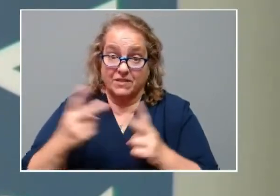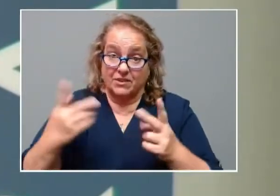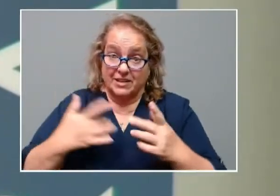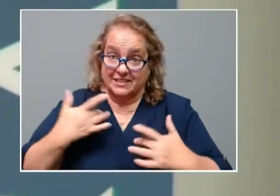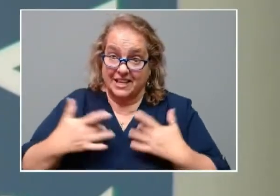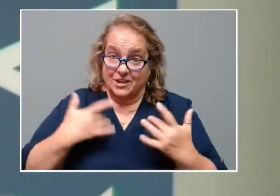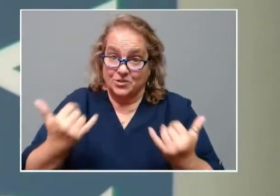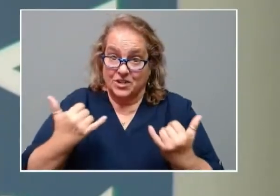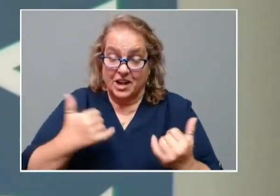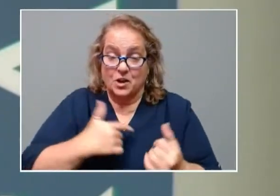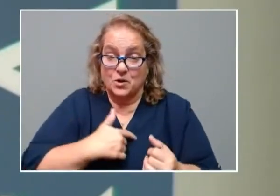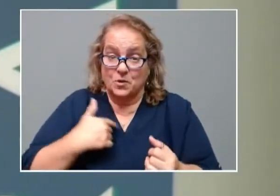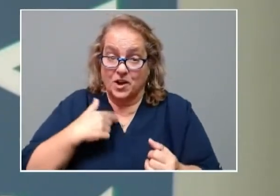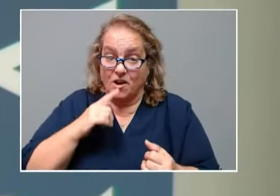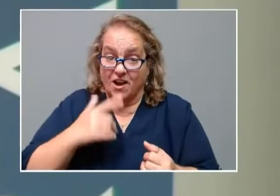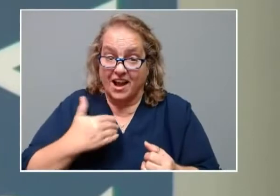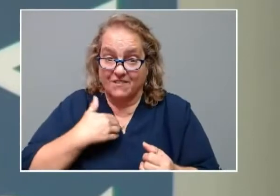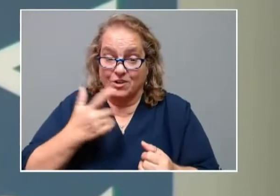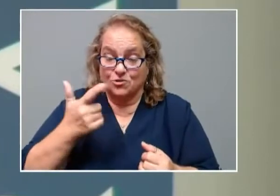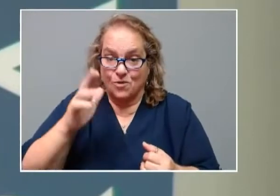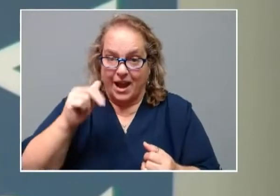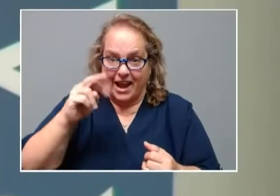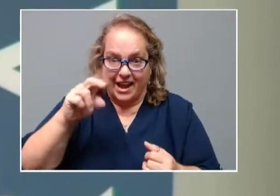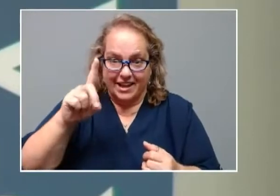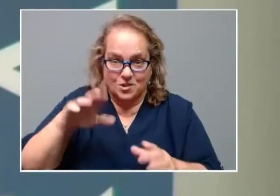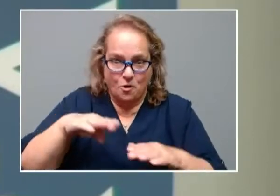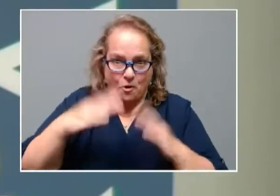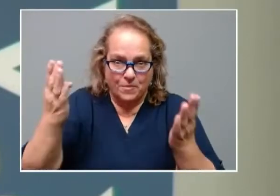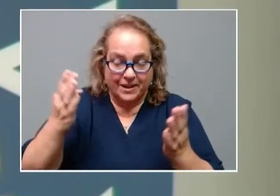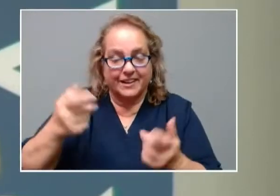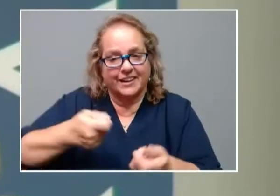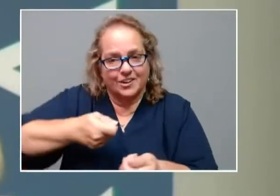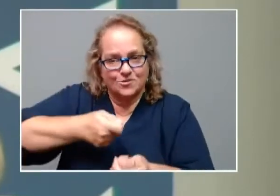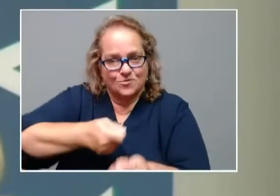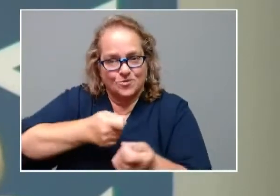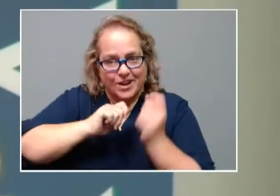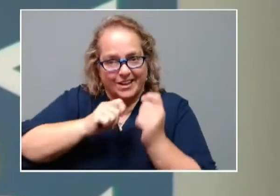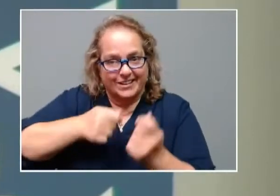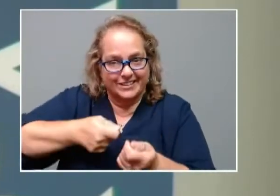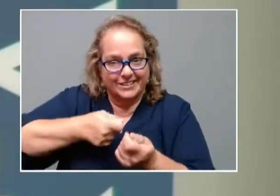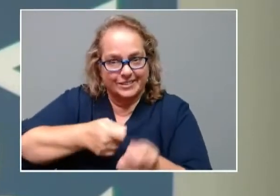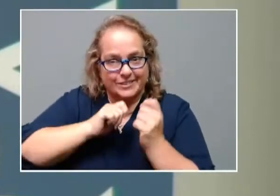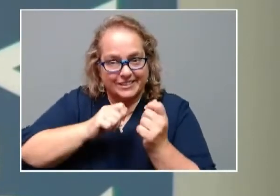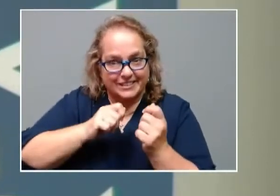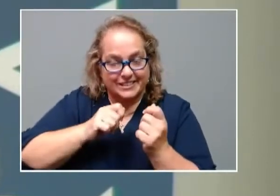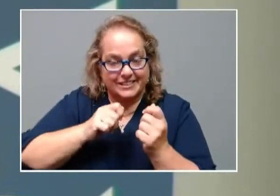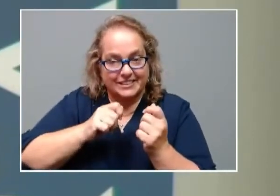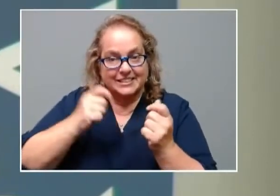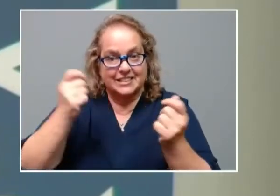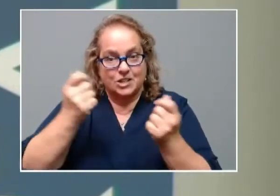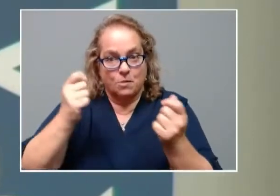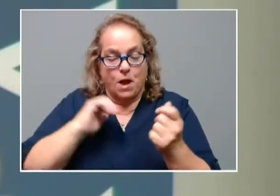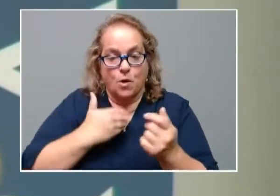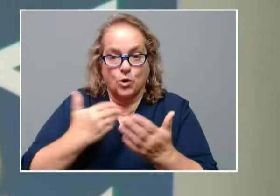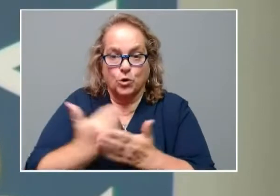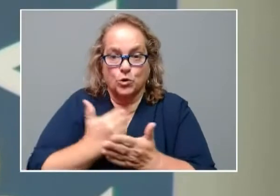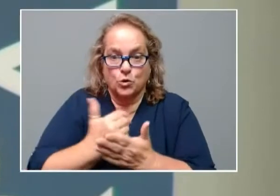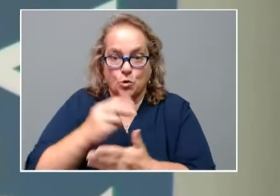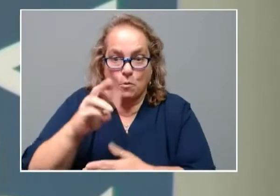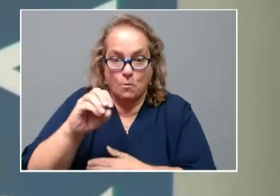a grand opening and a groundbreaking ceremony at our new Moorhead facility. We